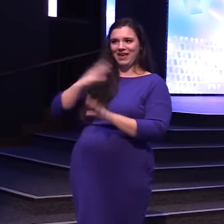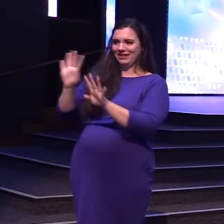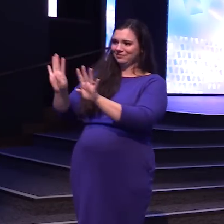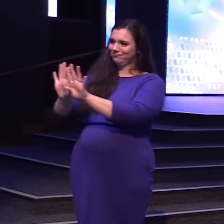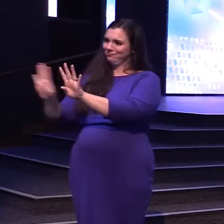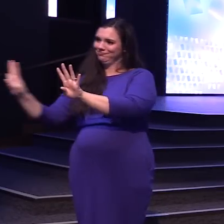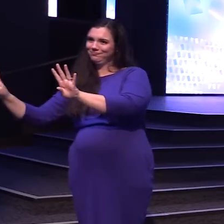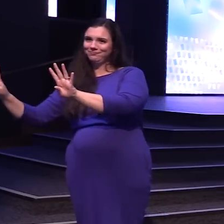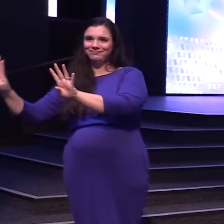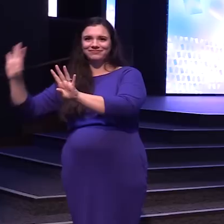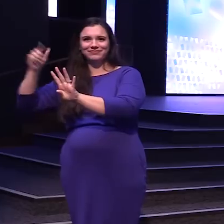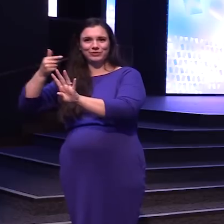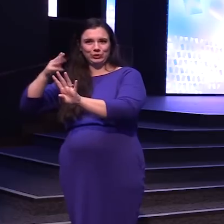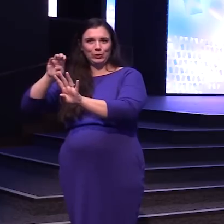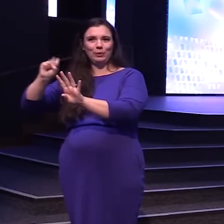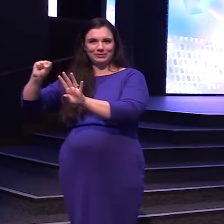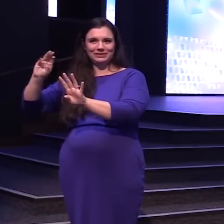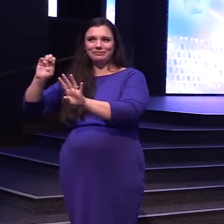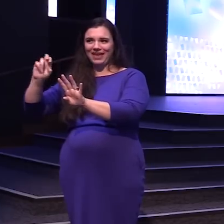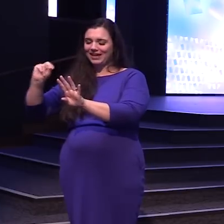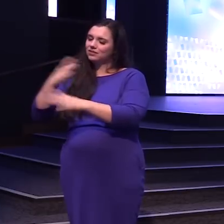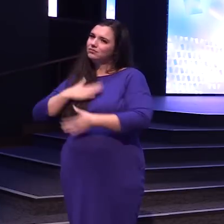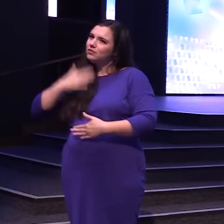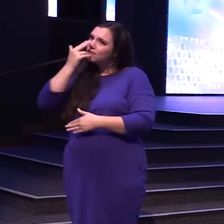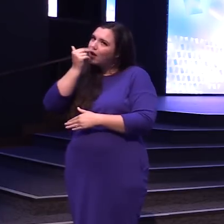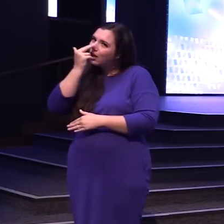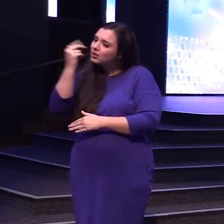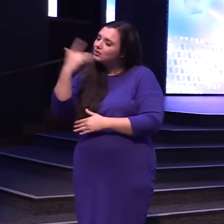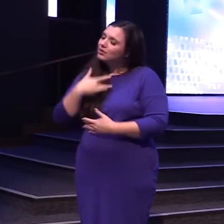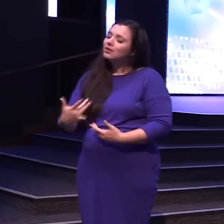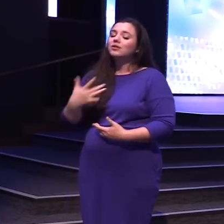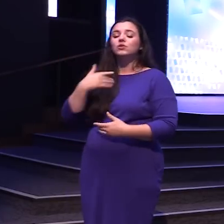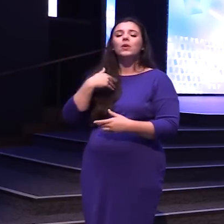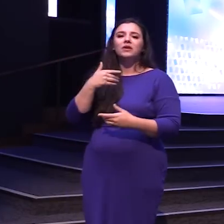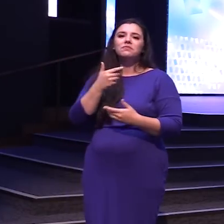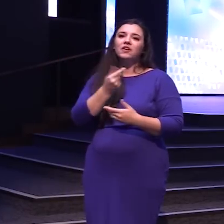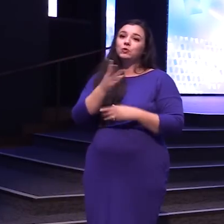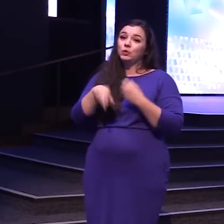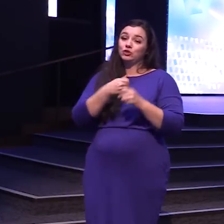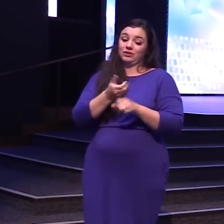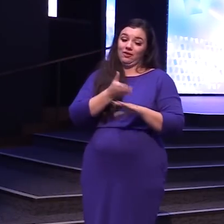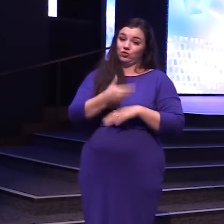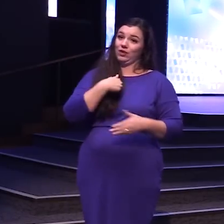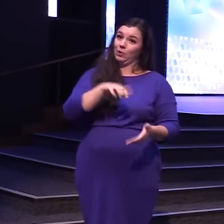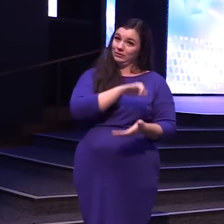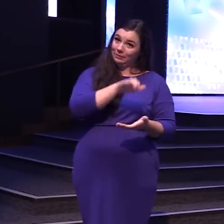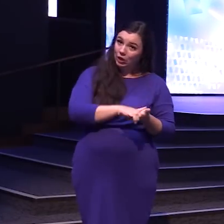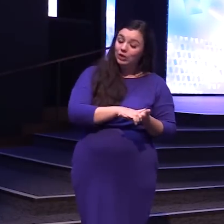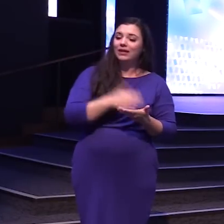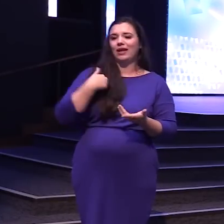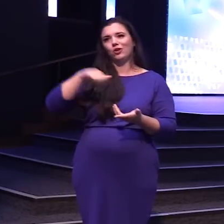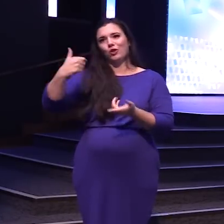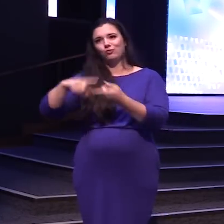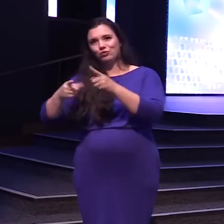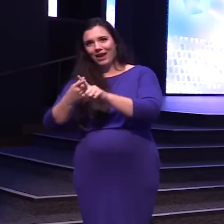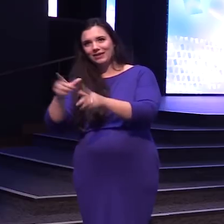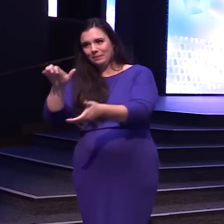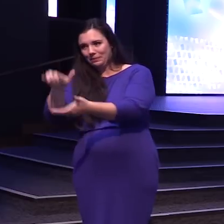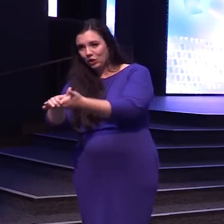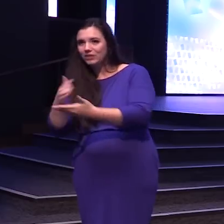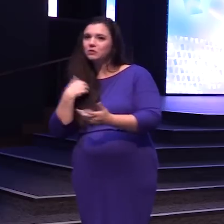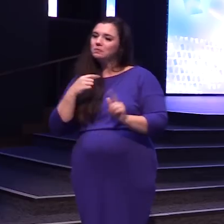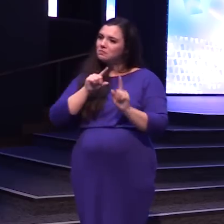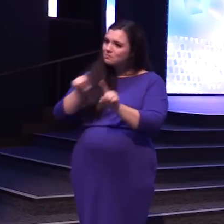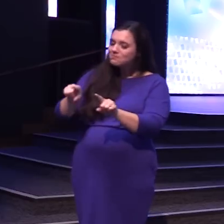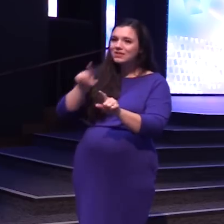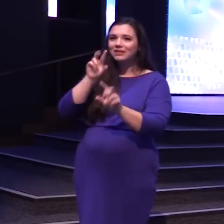So A few years after James and I got married We had some friends Getting married So of course We were going to attend Their wedding Support them And it